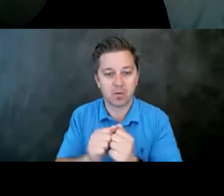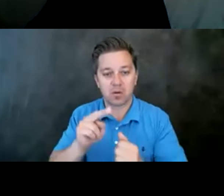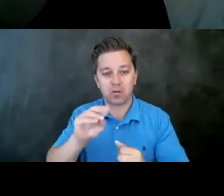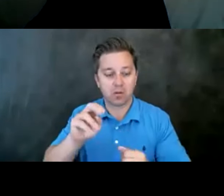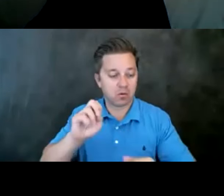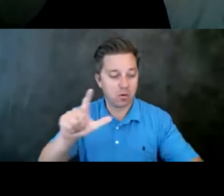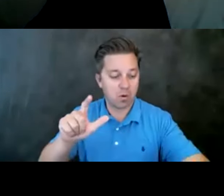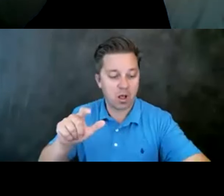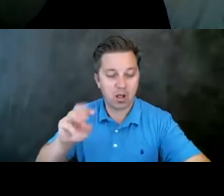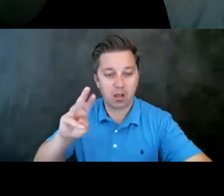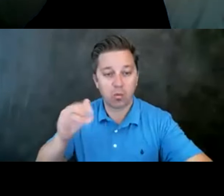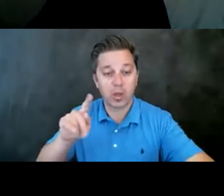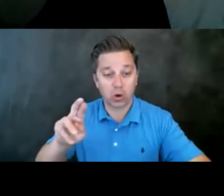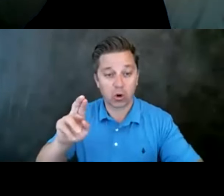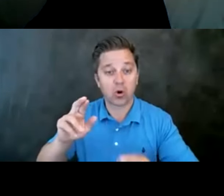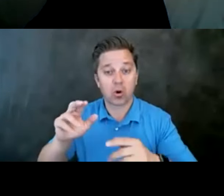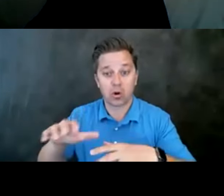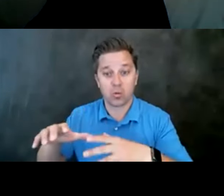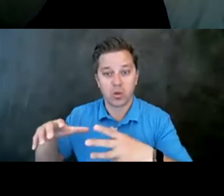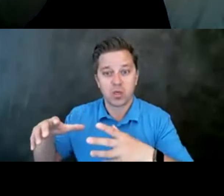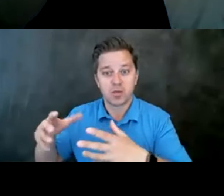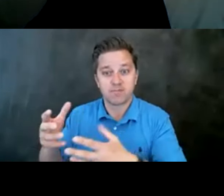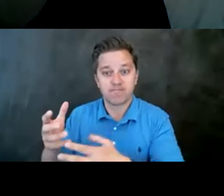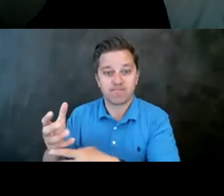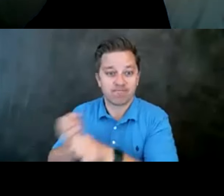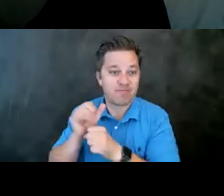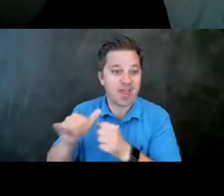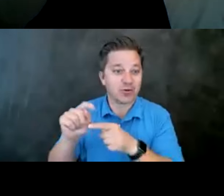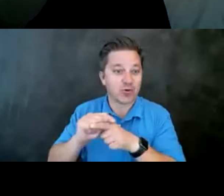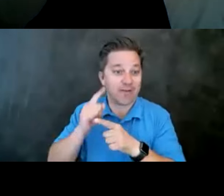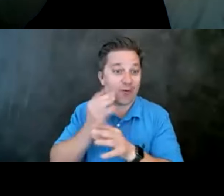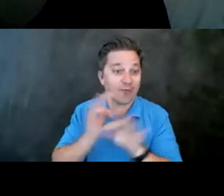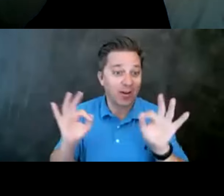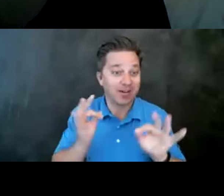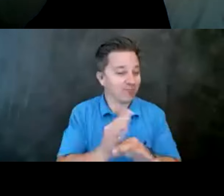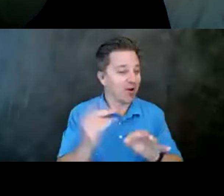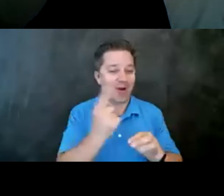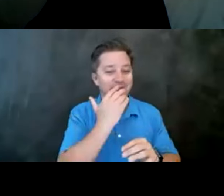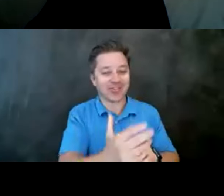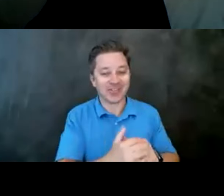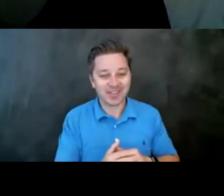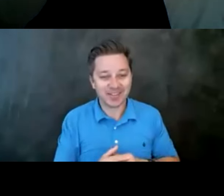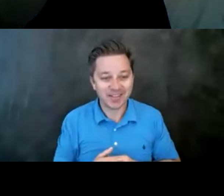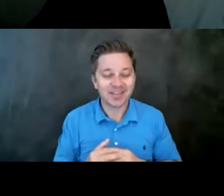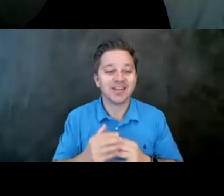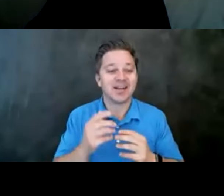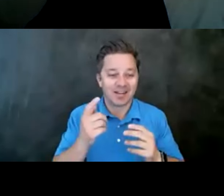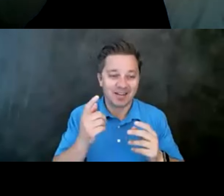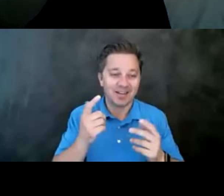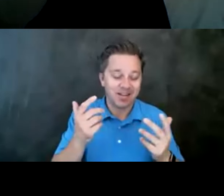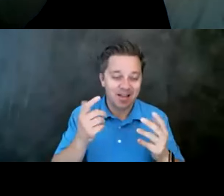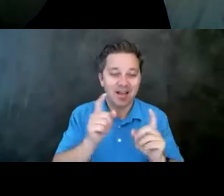acquire this training for free. So free is good. Um, as a reminder, the loss, um,